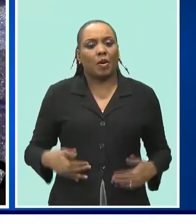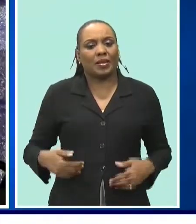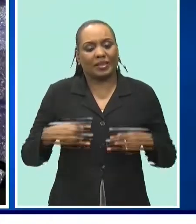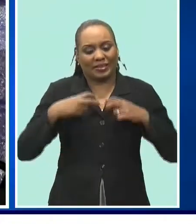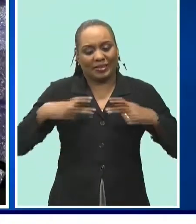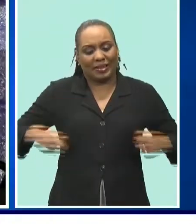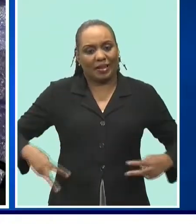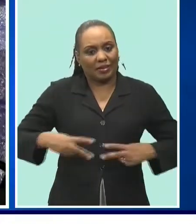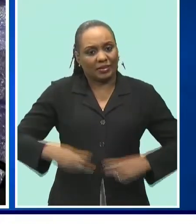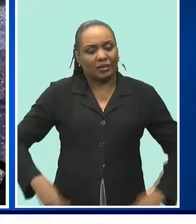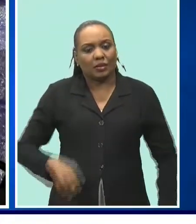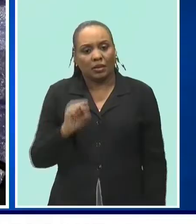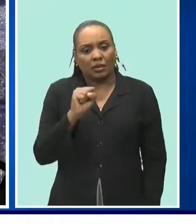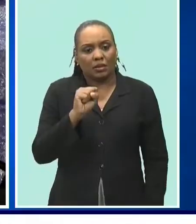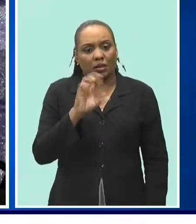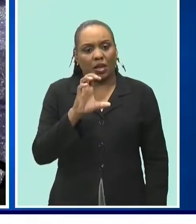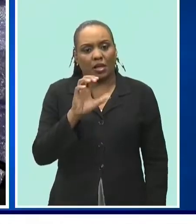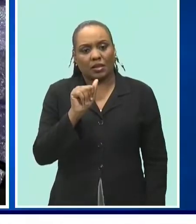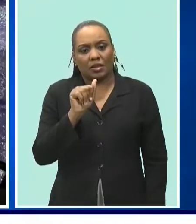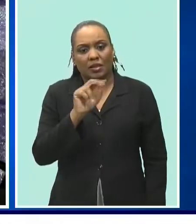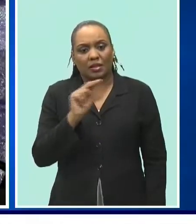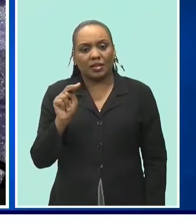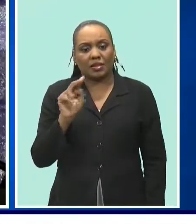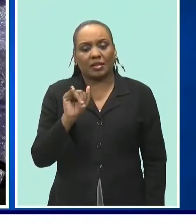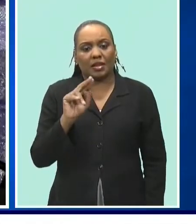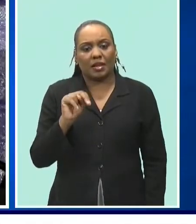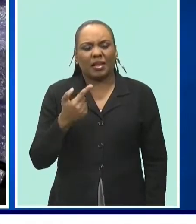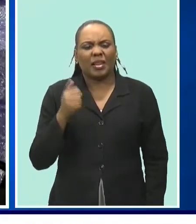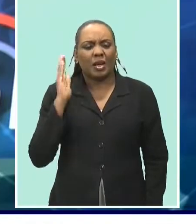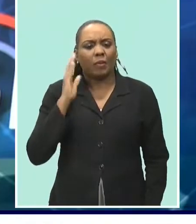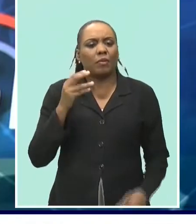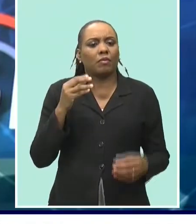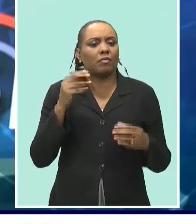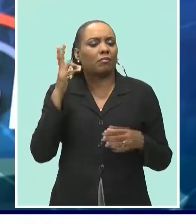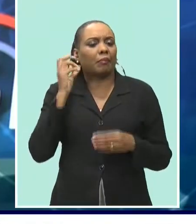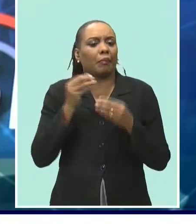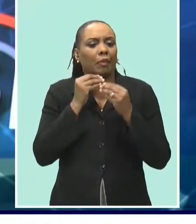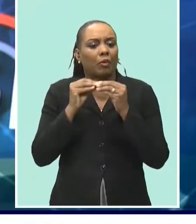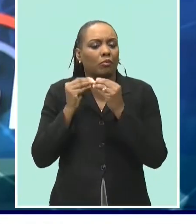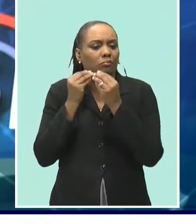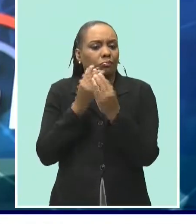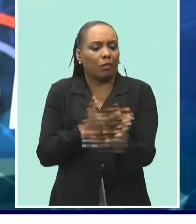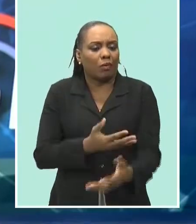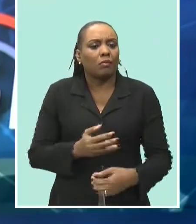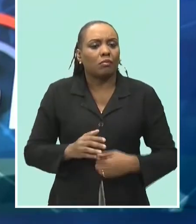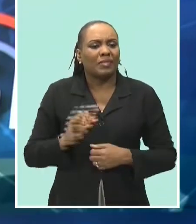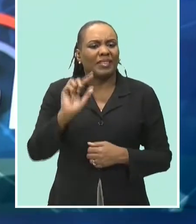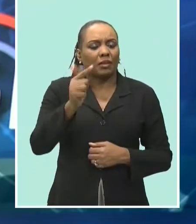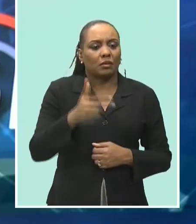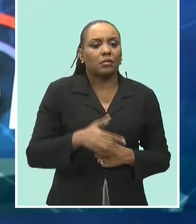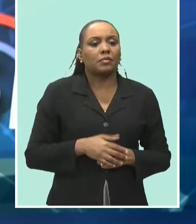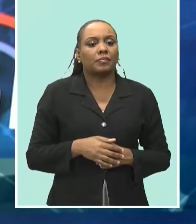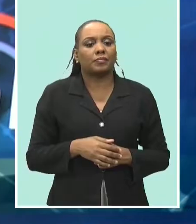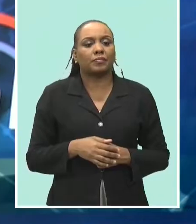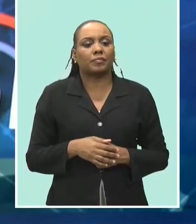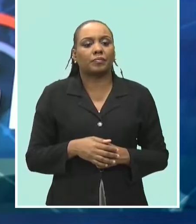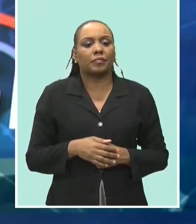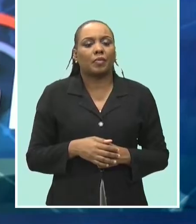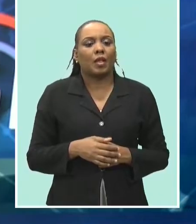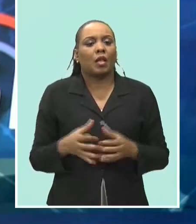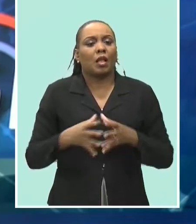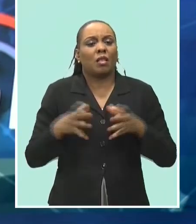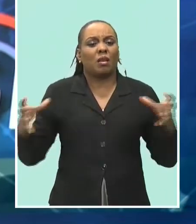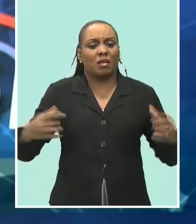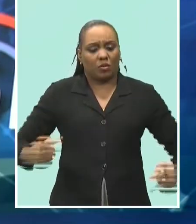so much about them as the year unfolds in an effort to reduce the number of tires stored at the